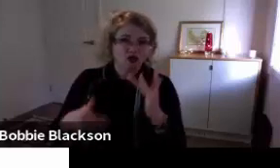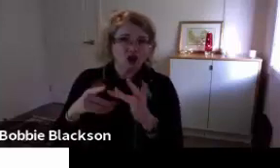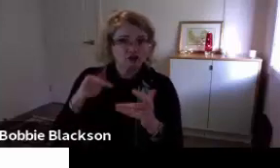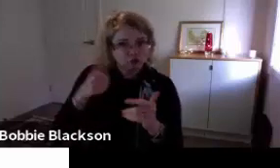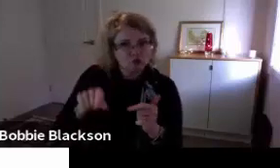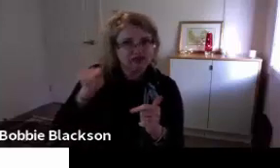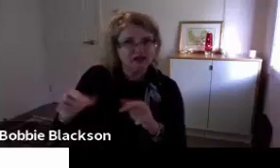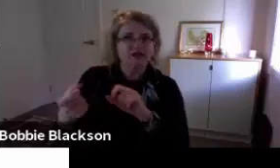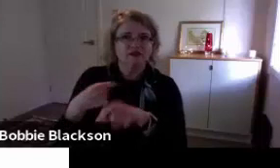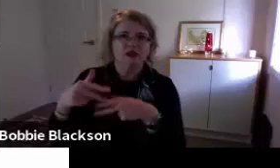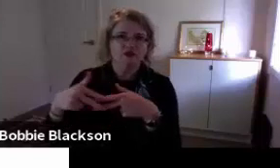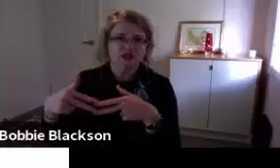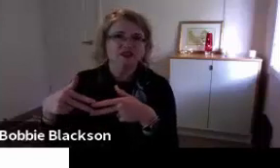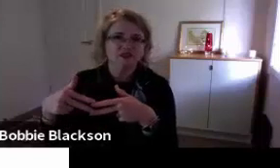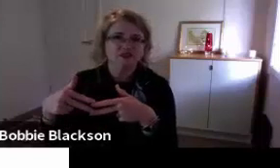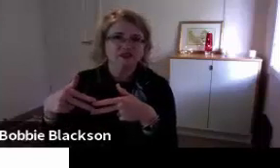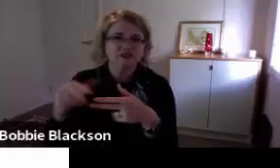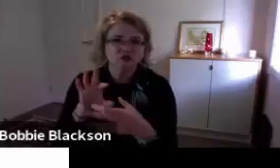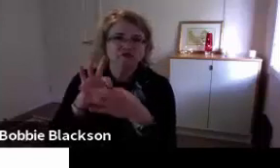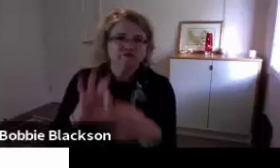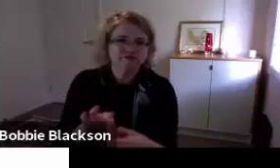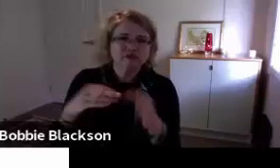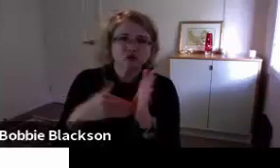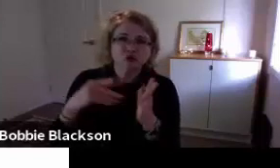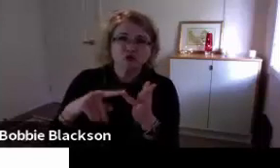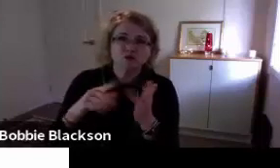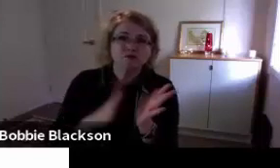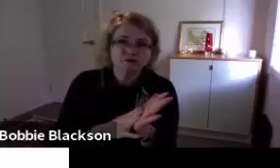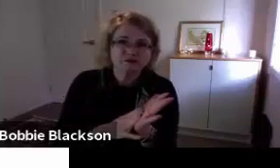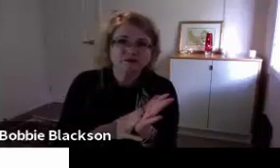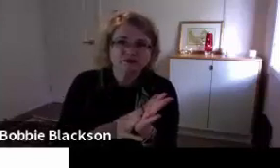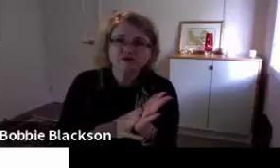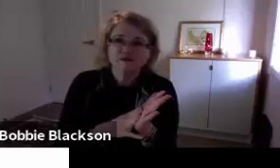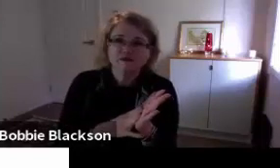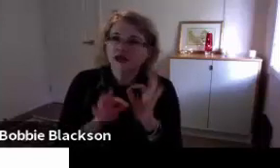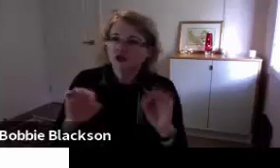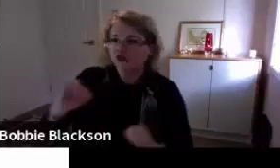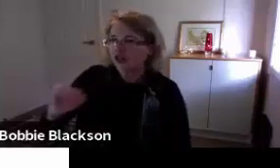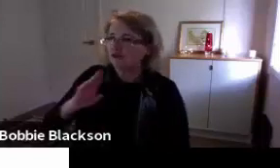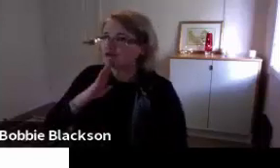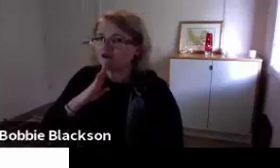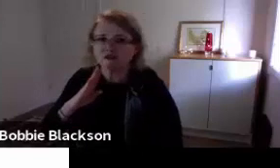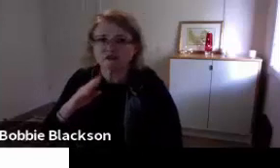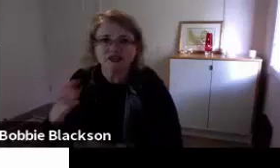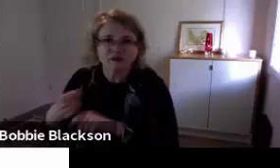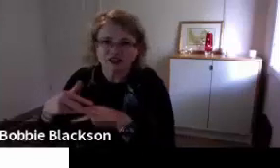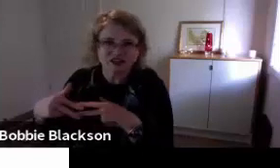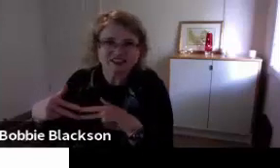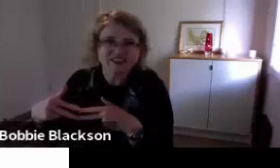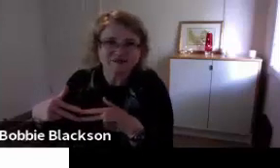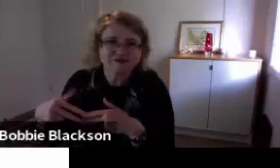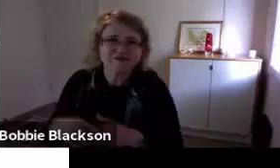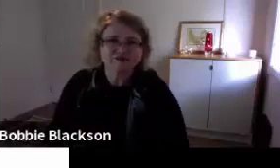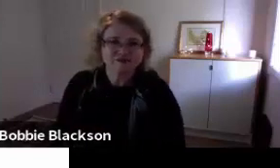reading prior to the class. So that is the way in which they are able to utilise their